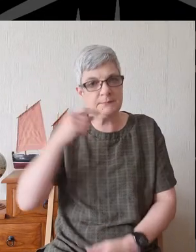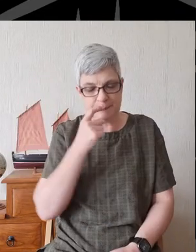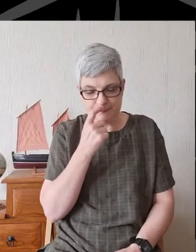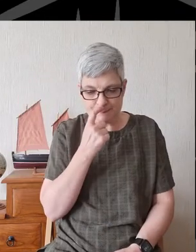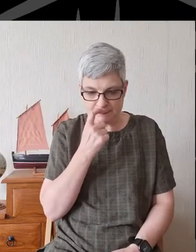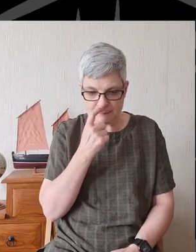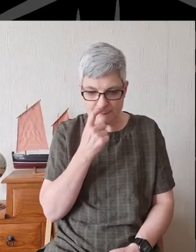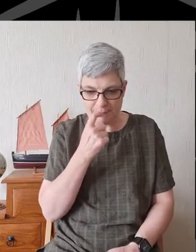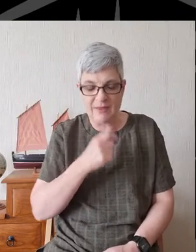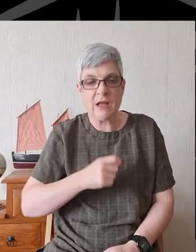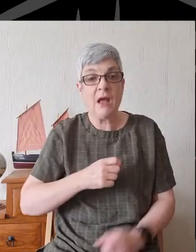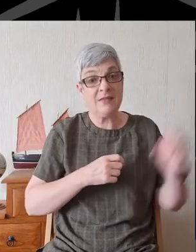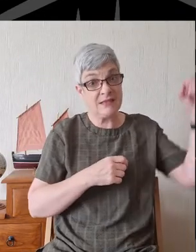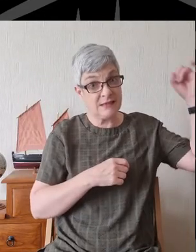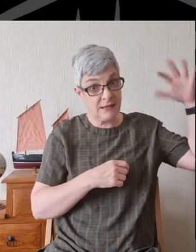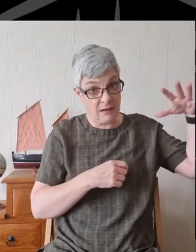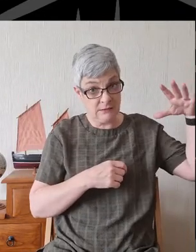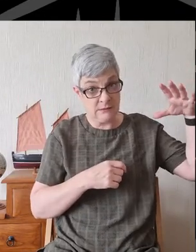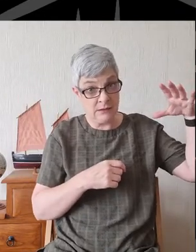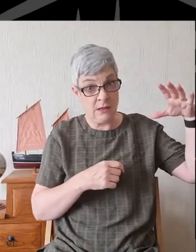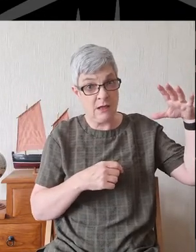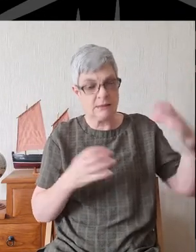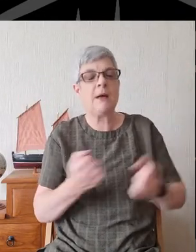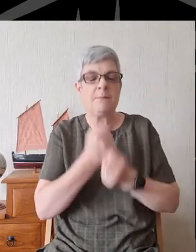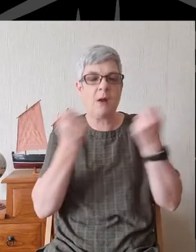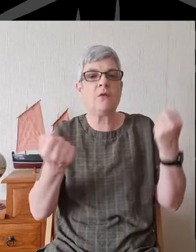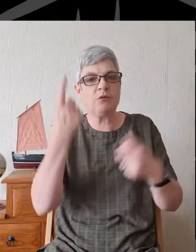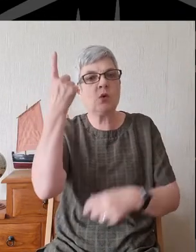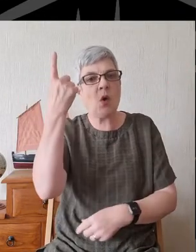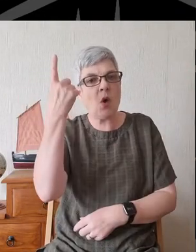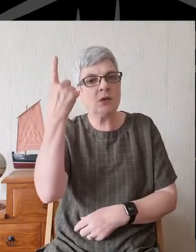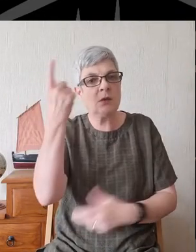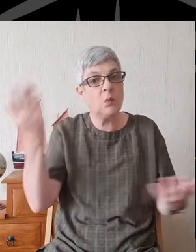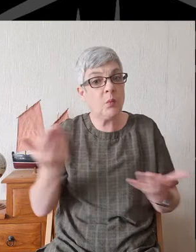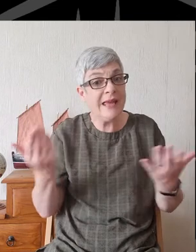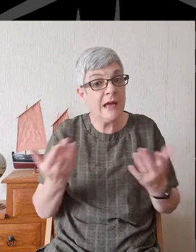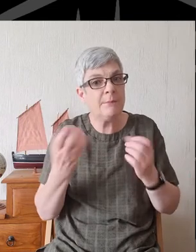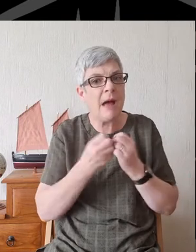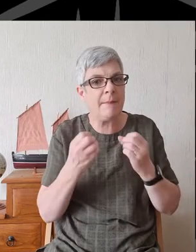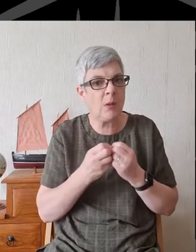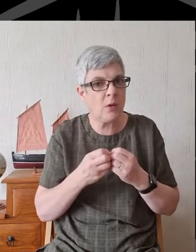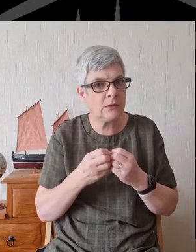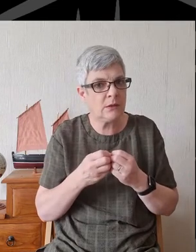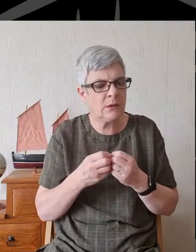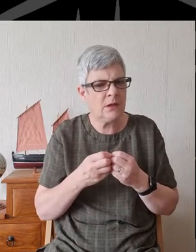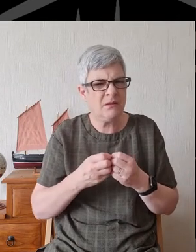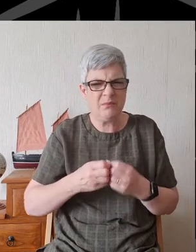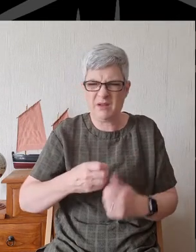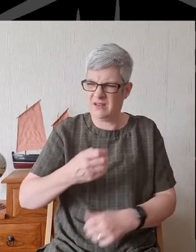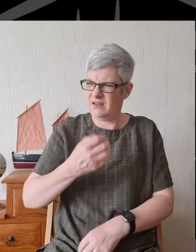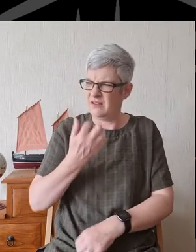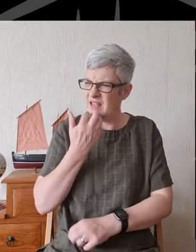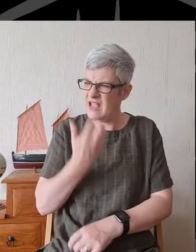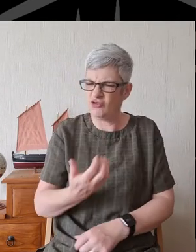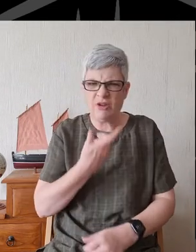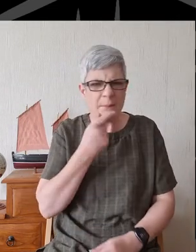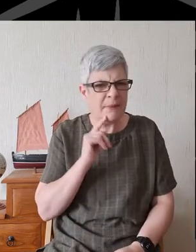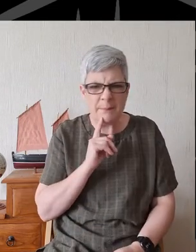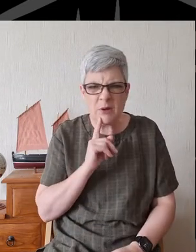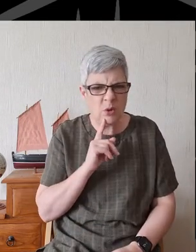Again, the sun was among the more powerful gods in the eyes of the Babylonians but not surely for the people of Israel.